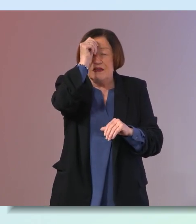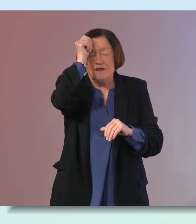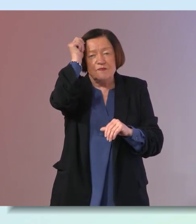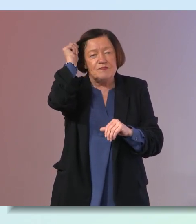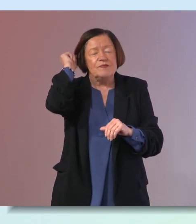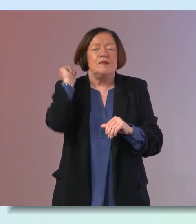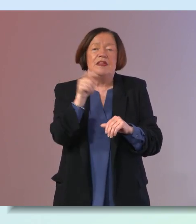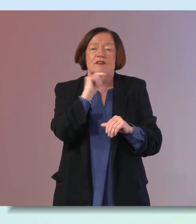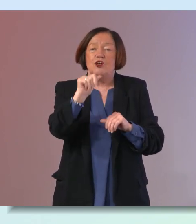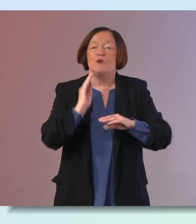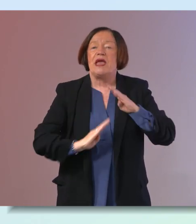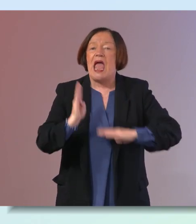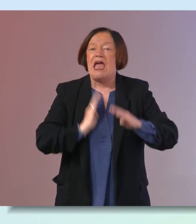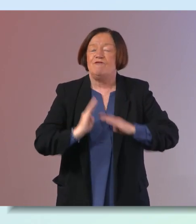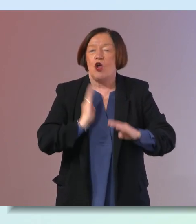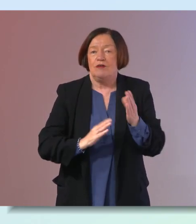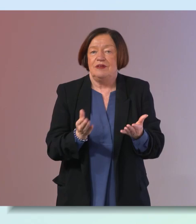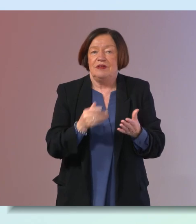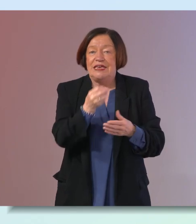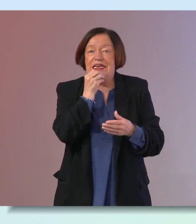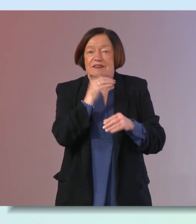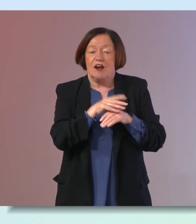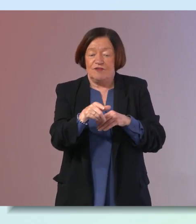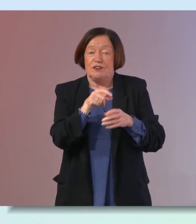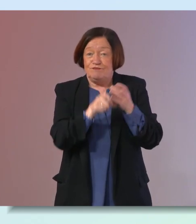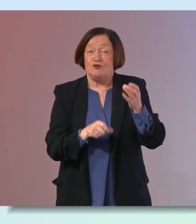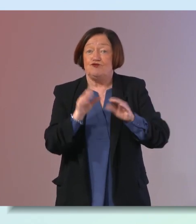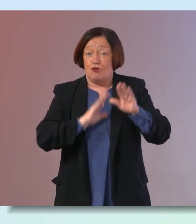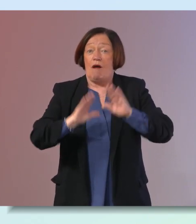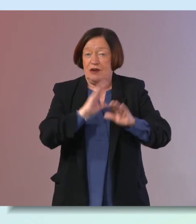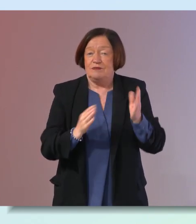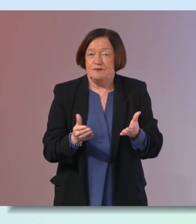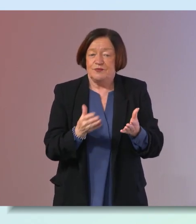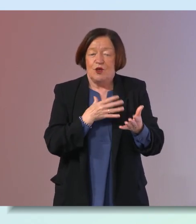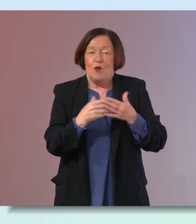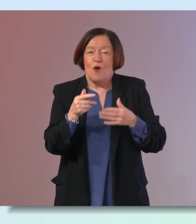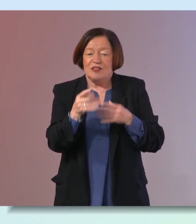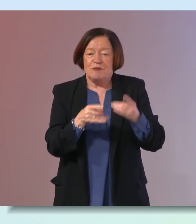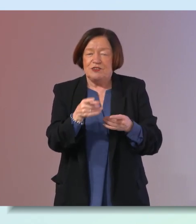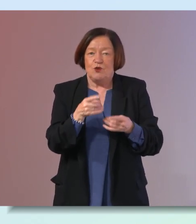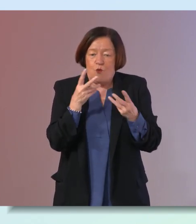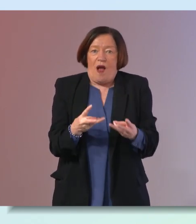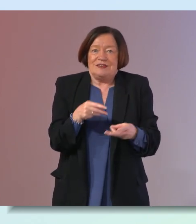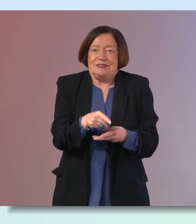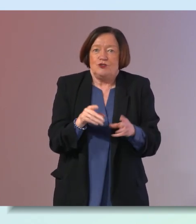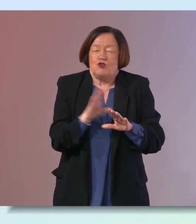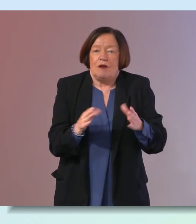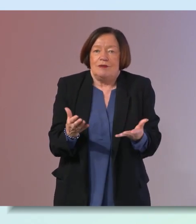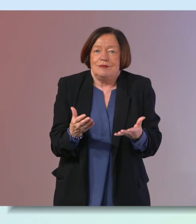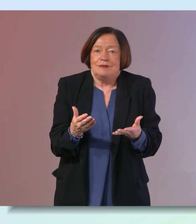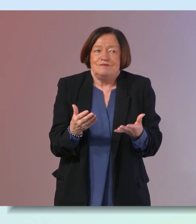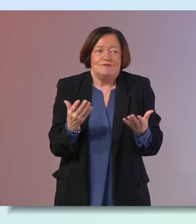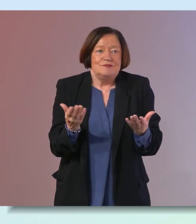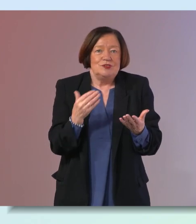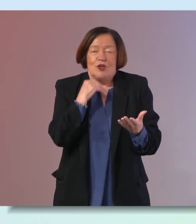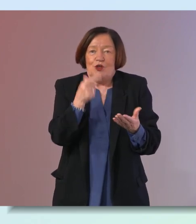let's say your behavior is the you know the eating of the bar chocolate let's say what has triggered you to do that is it you know